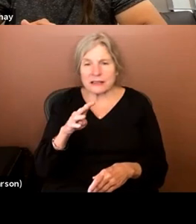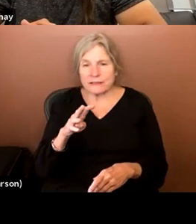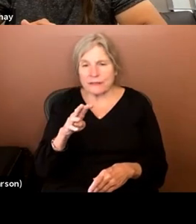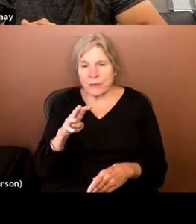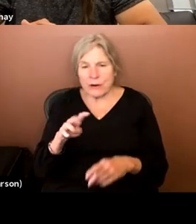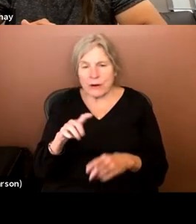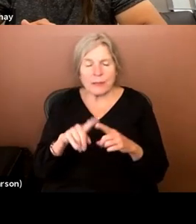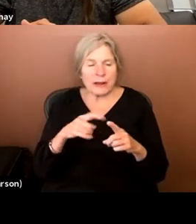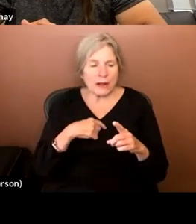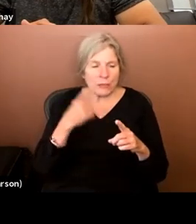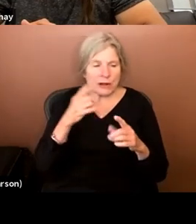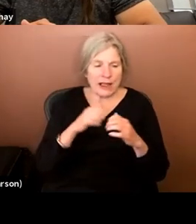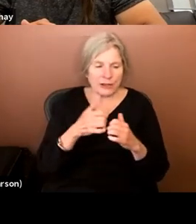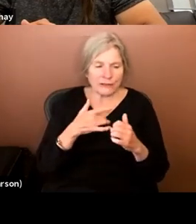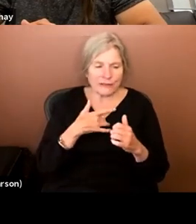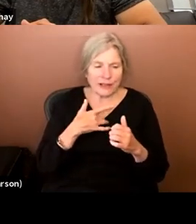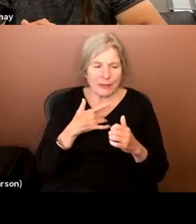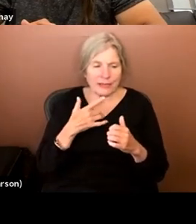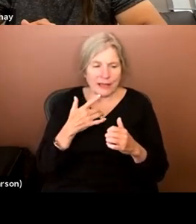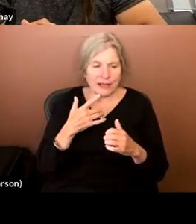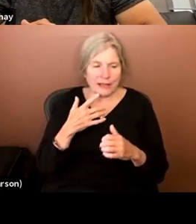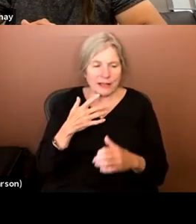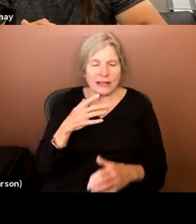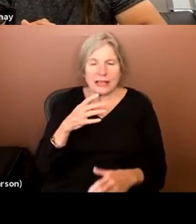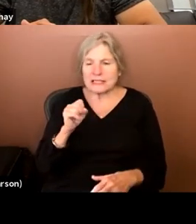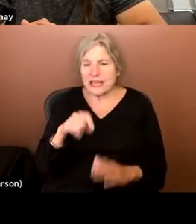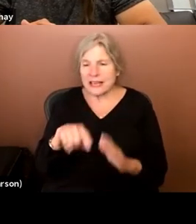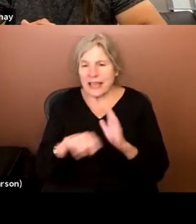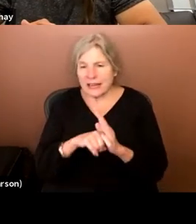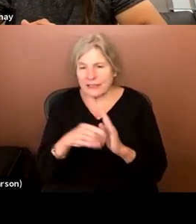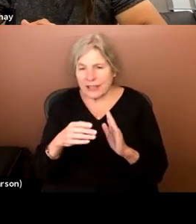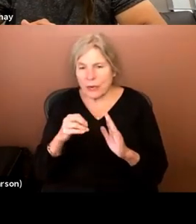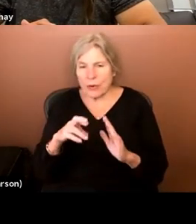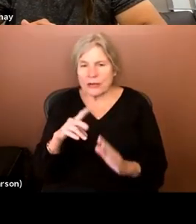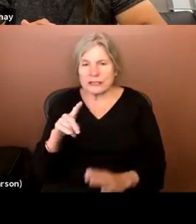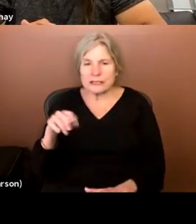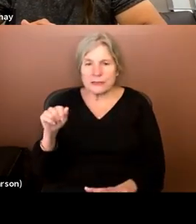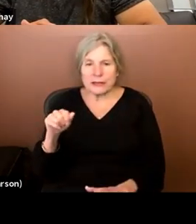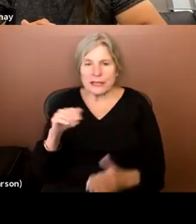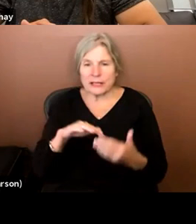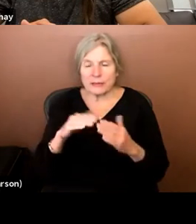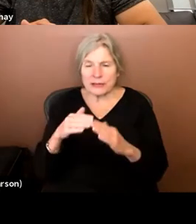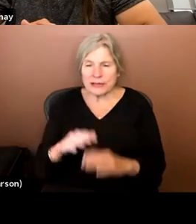all feel about that. Is that uh, a negative trait or is that disability community?